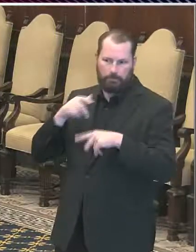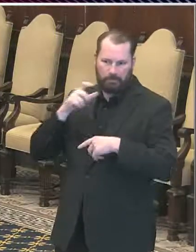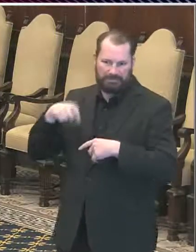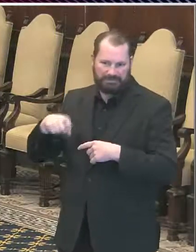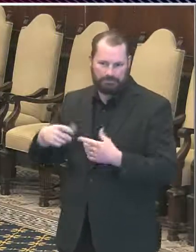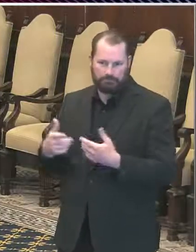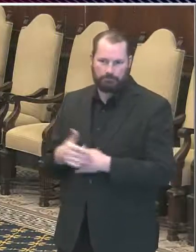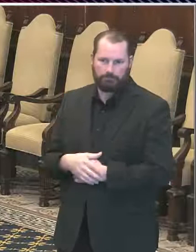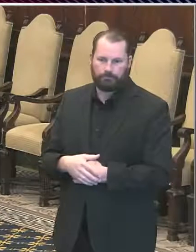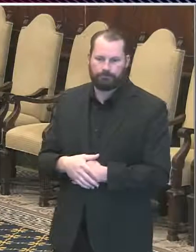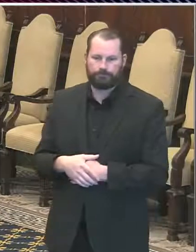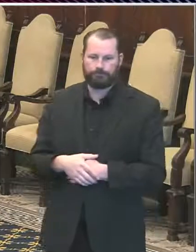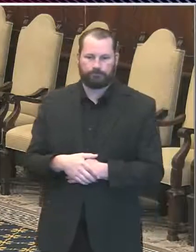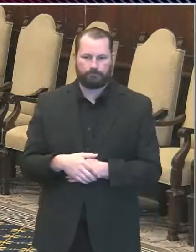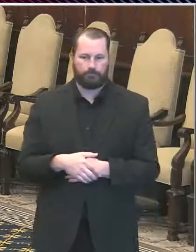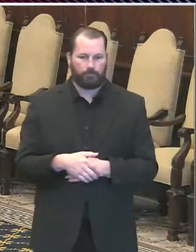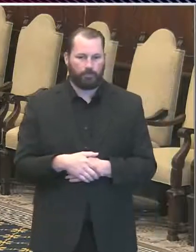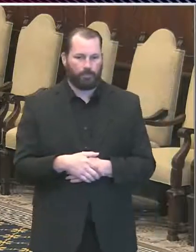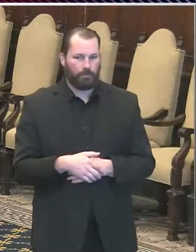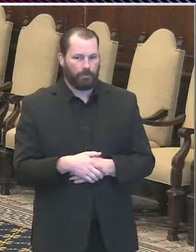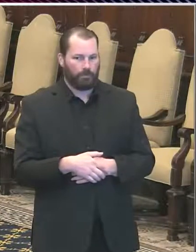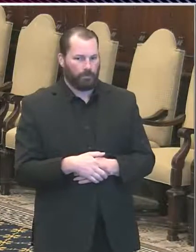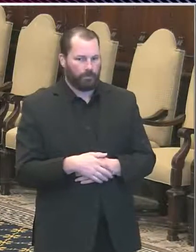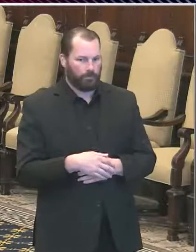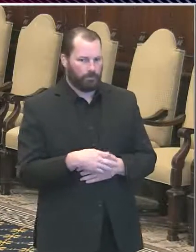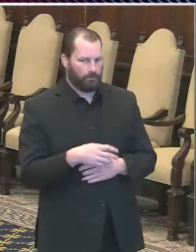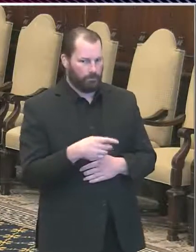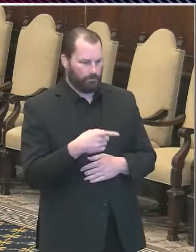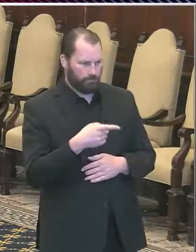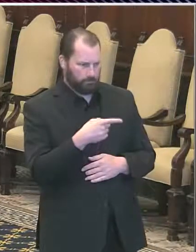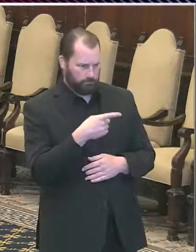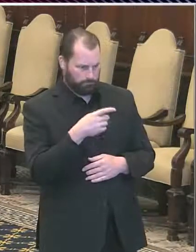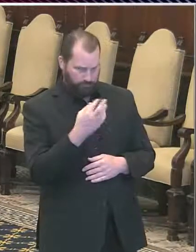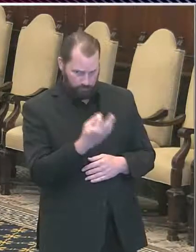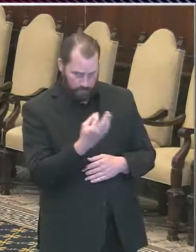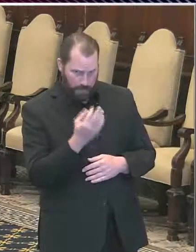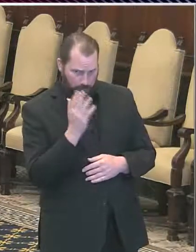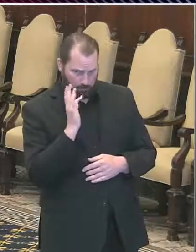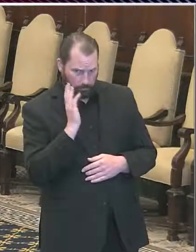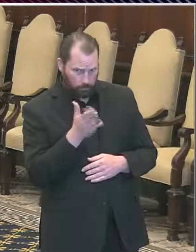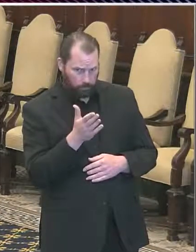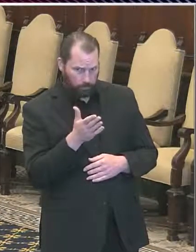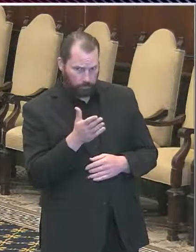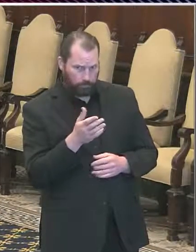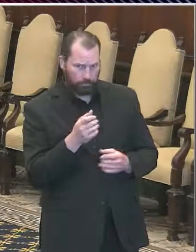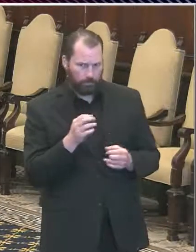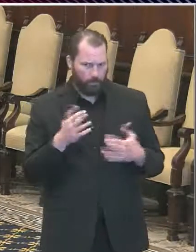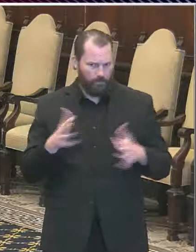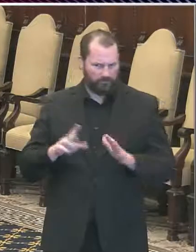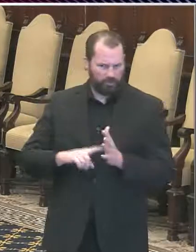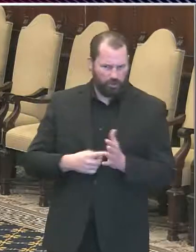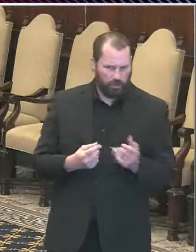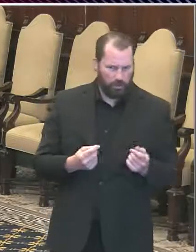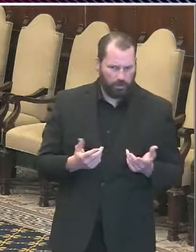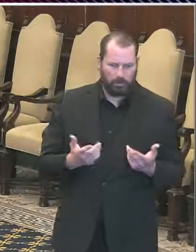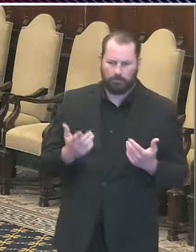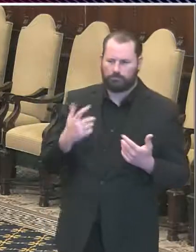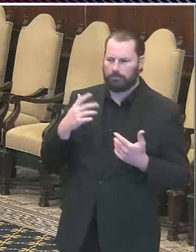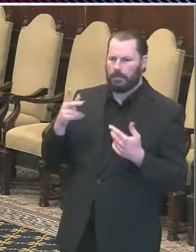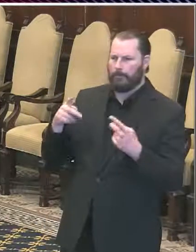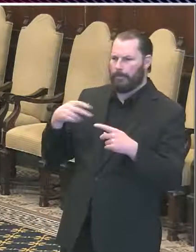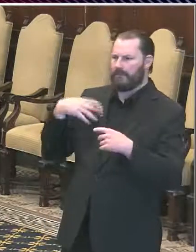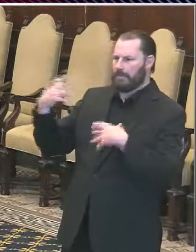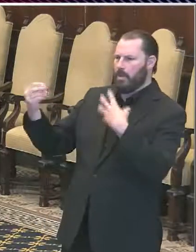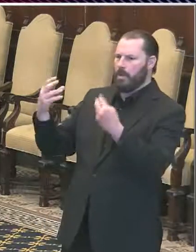action is taken or has it started already? So outreach has been on site now but